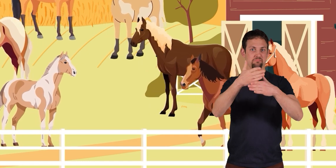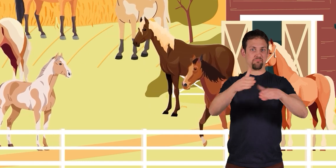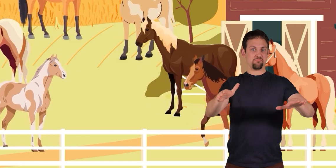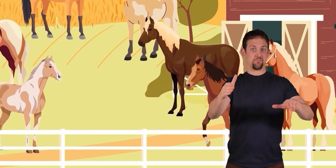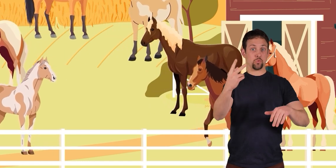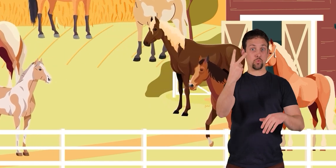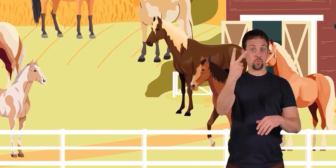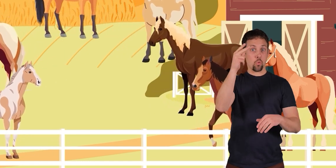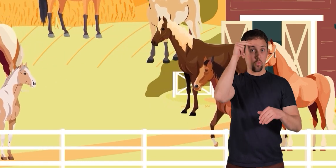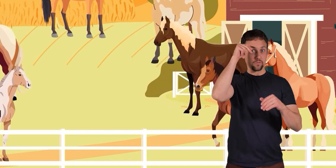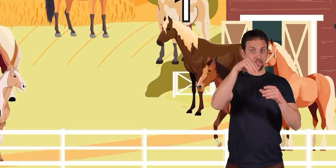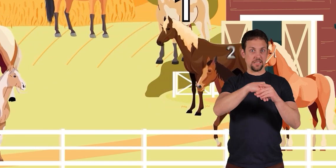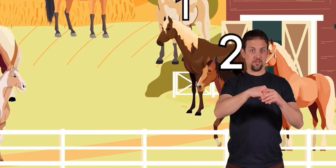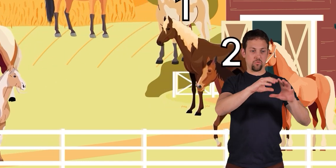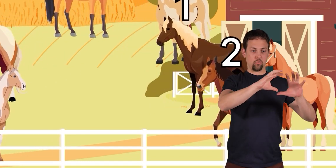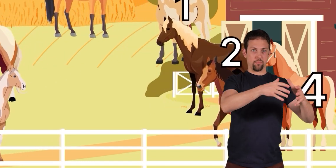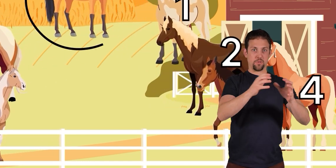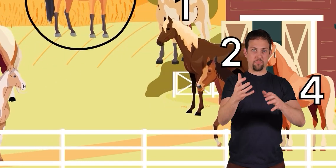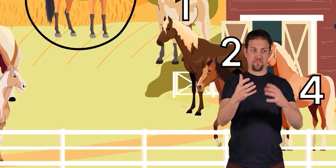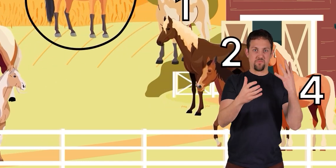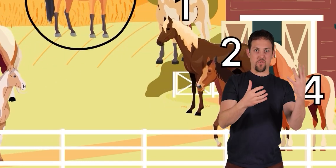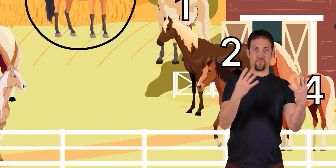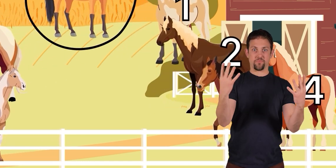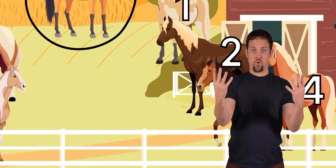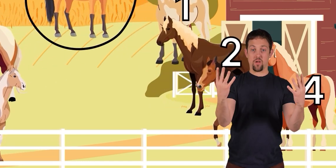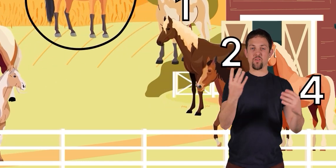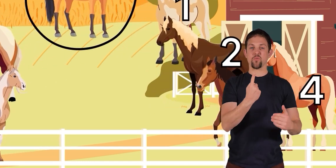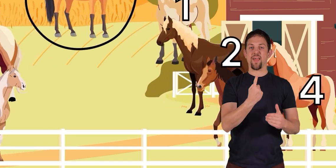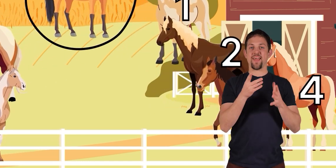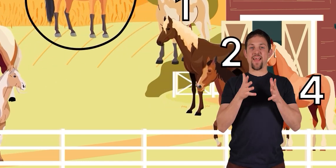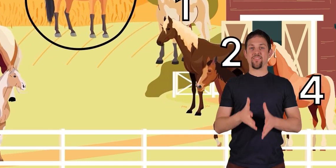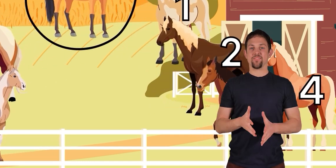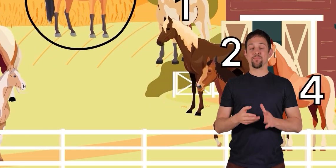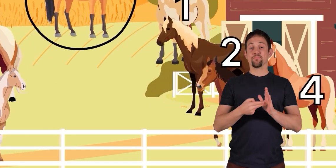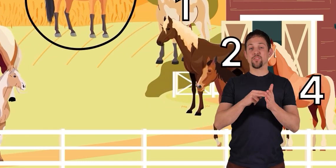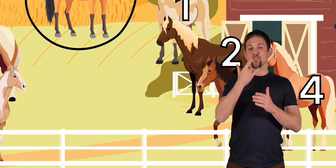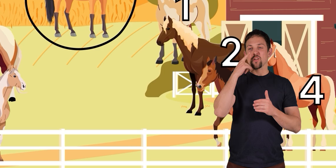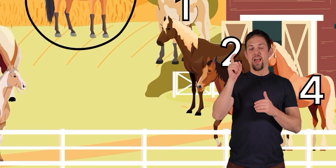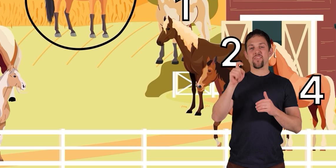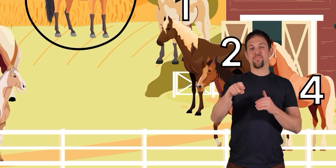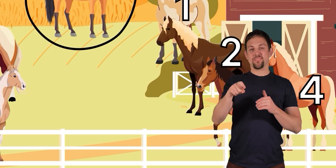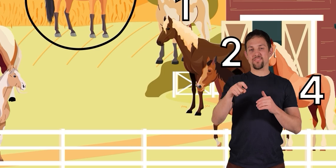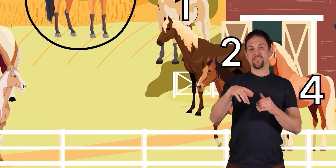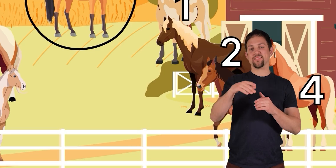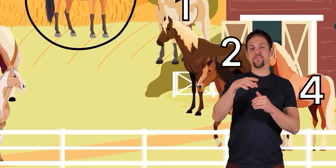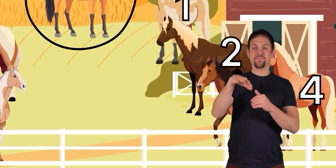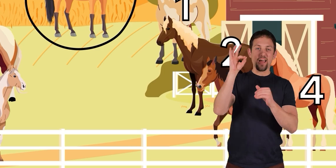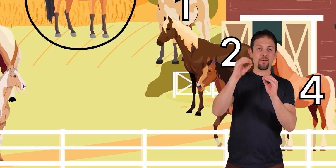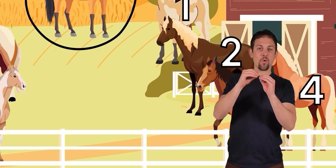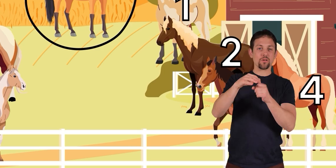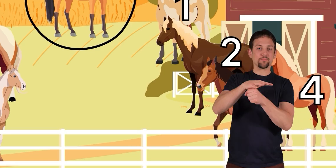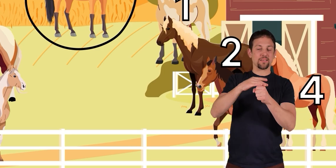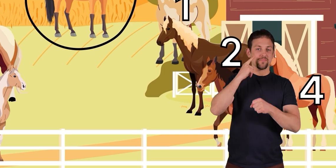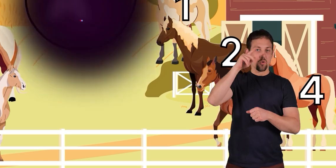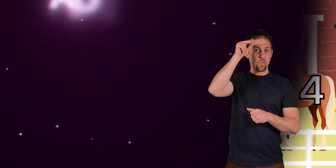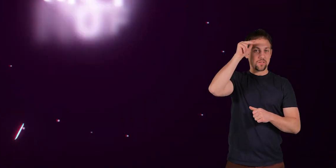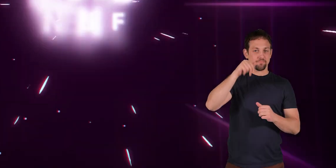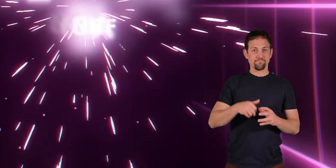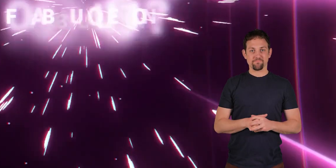horses into 2 groups of 4, with one leftover. Looks like she will have to find some more space in the barn.